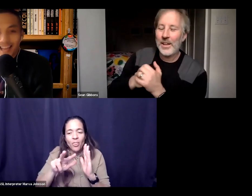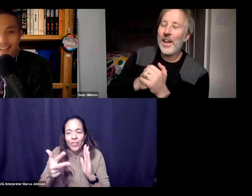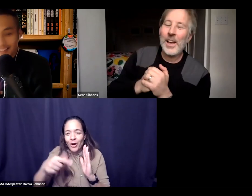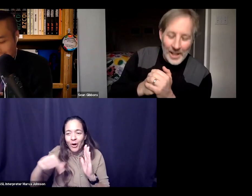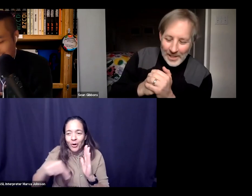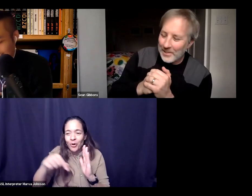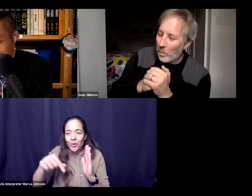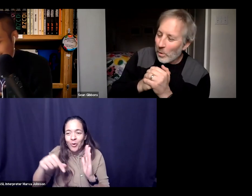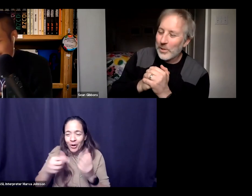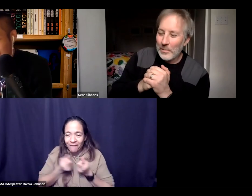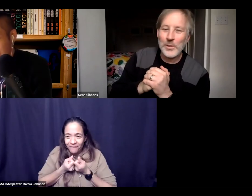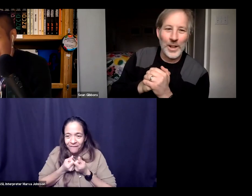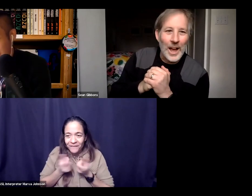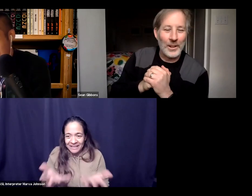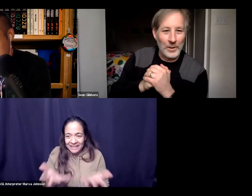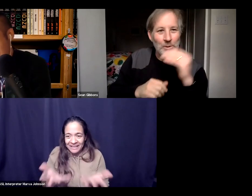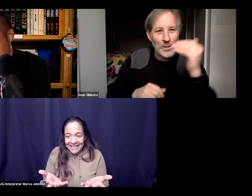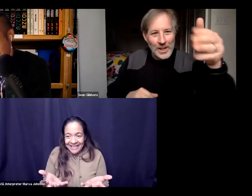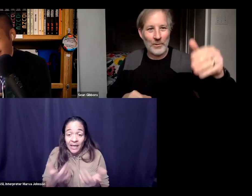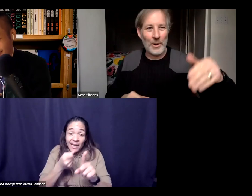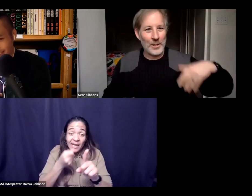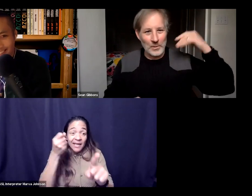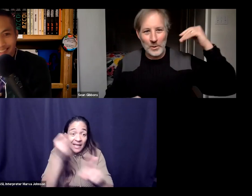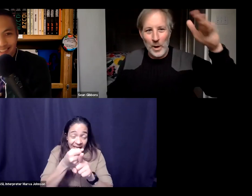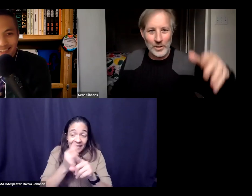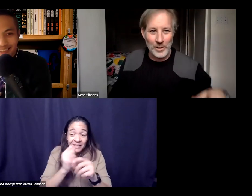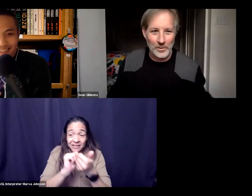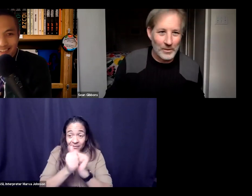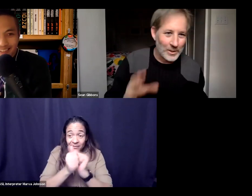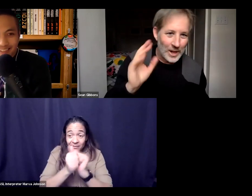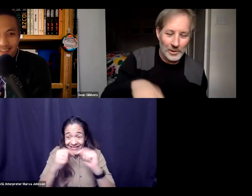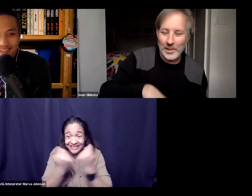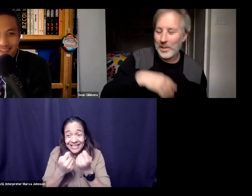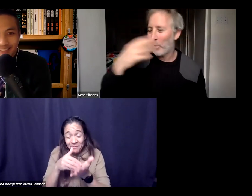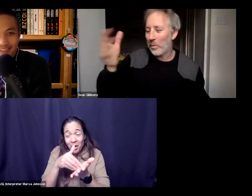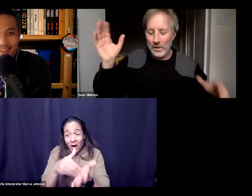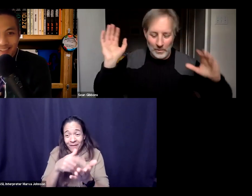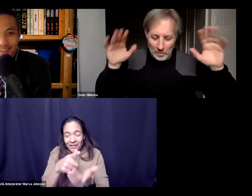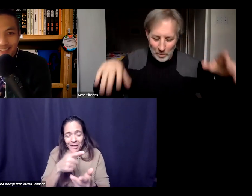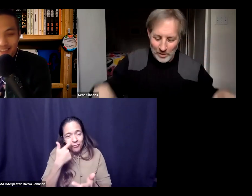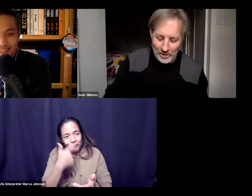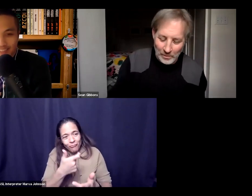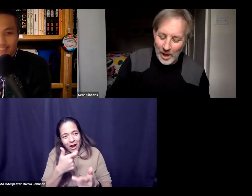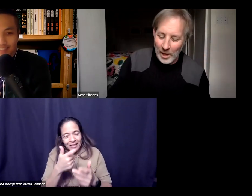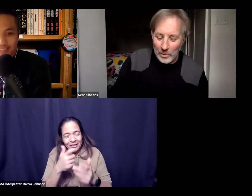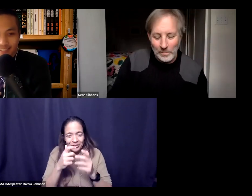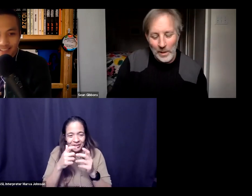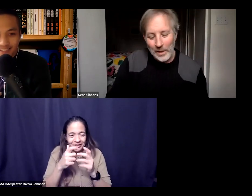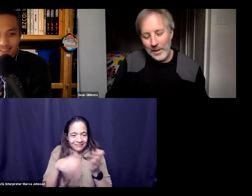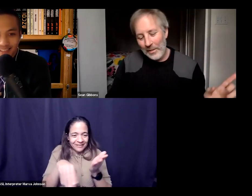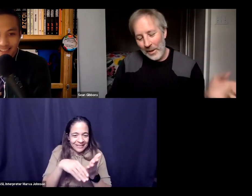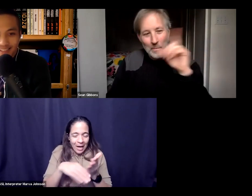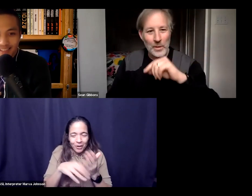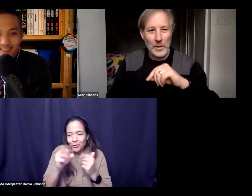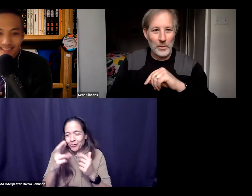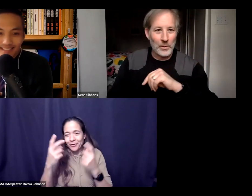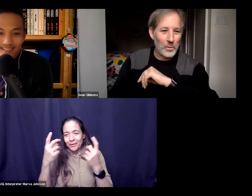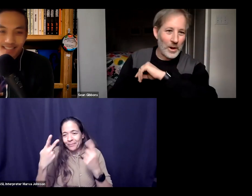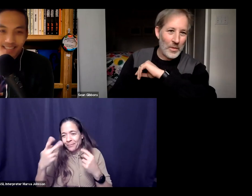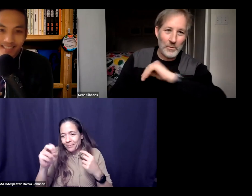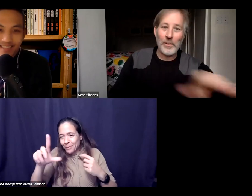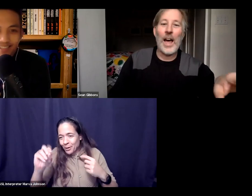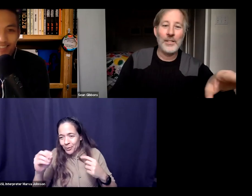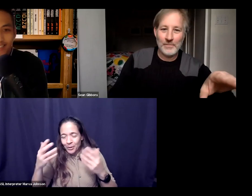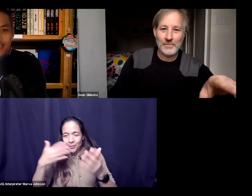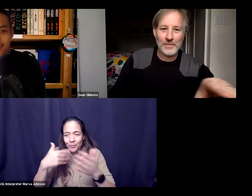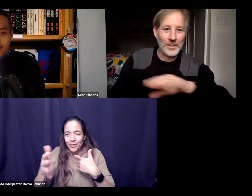hits sports teams a lot you've seen it right you're watching your favorite soccer team or whatever the sport is that follow and and they come out in the third